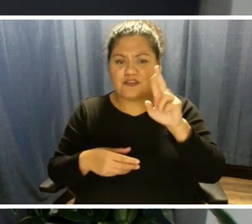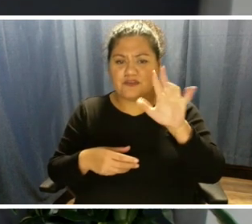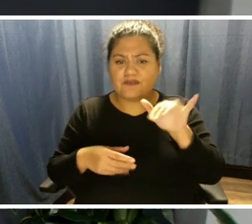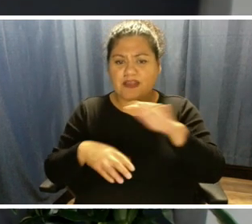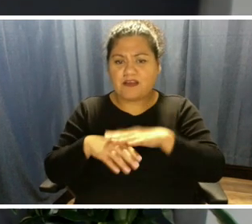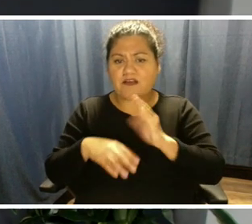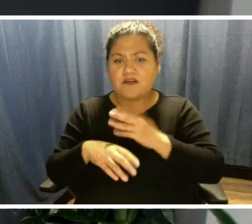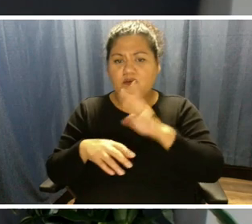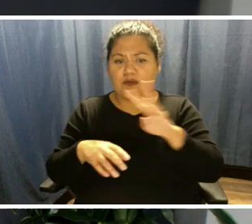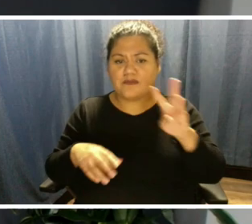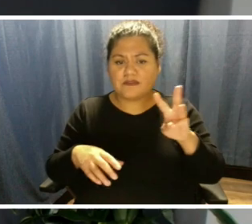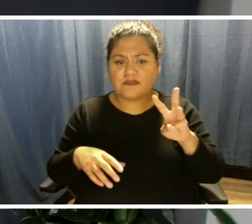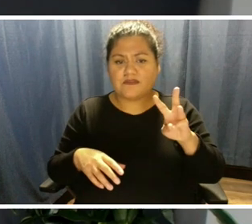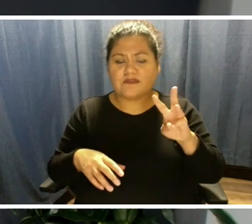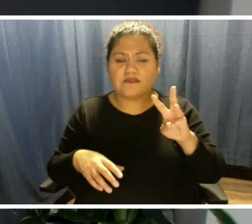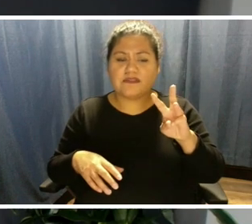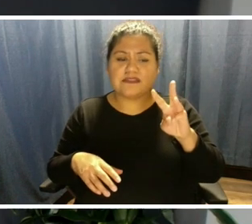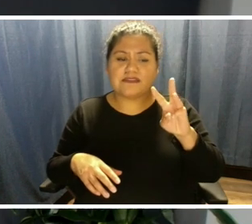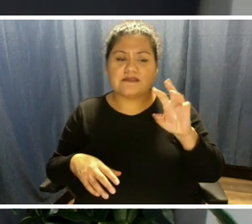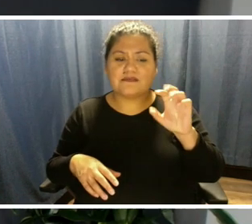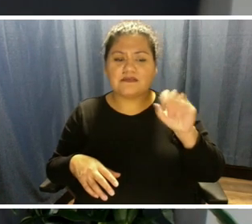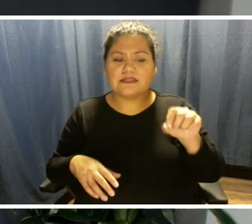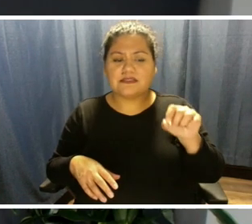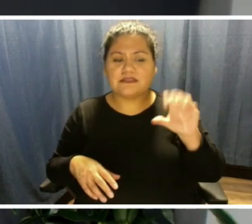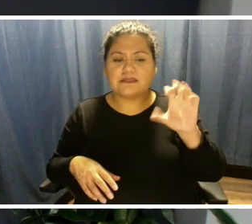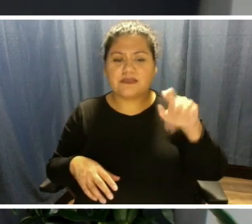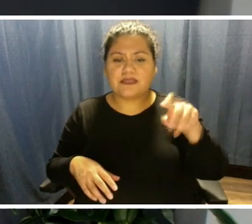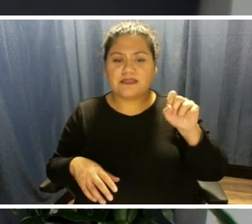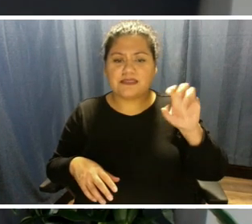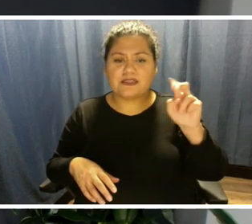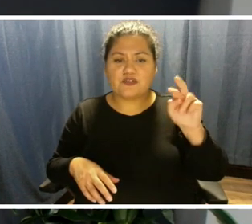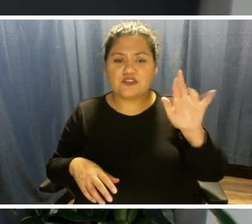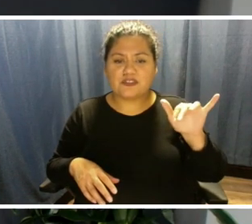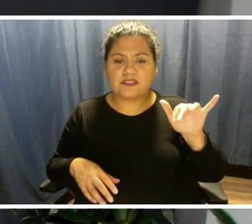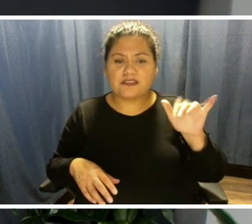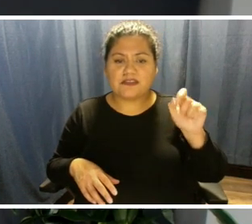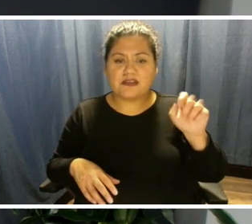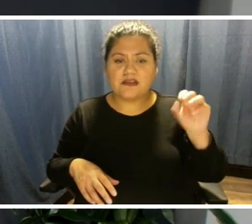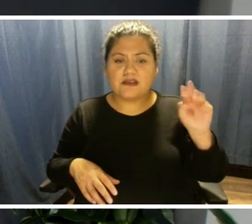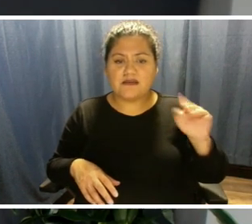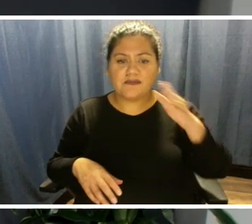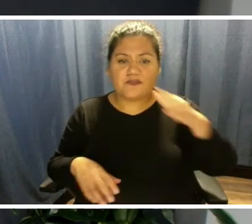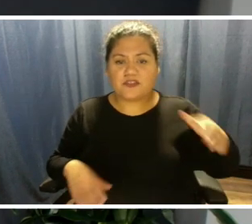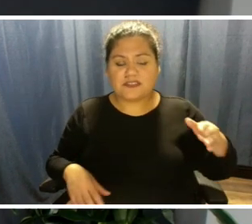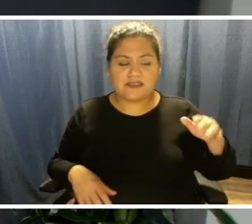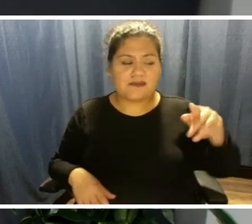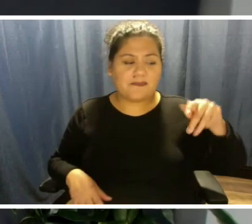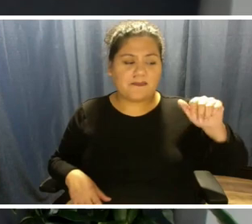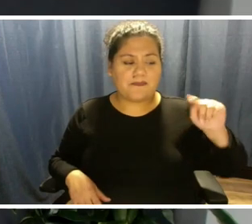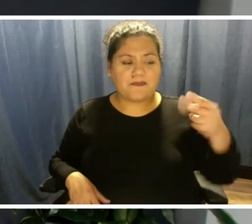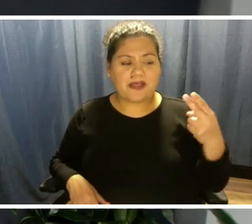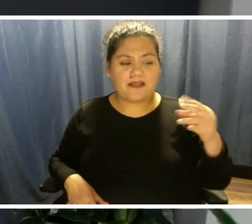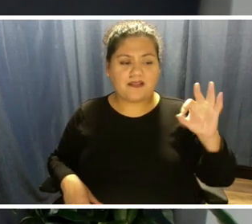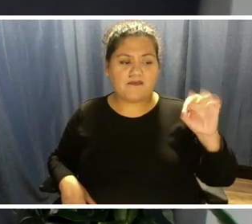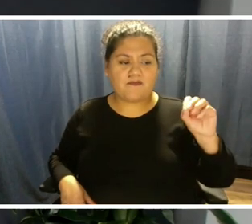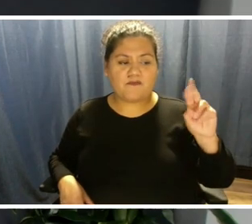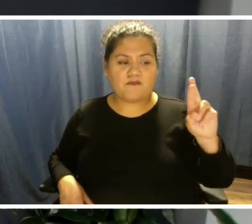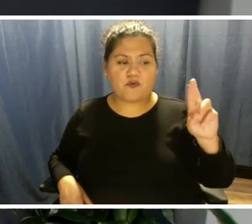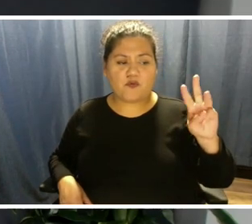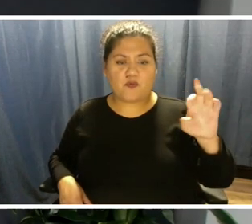cpsenergy.com forward slash path forward. We have a question